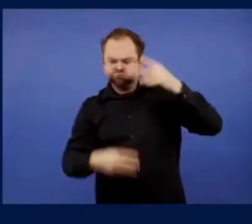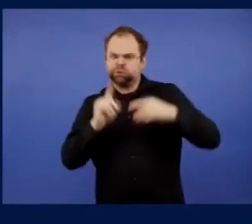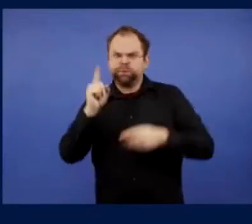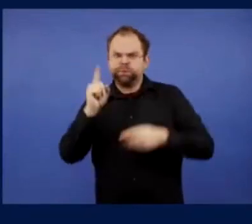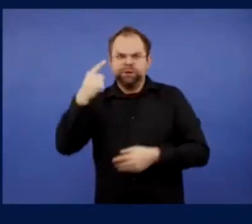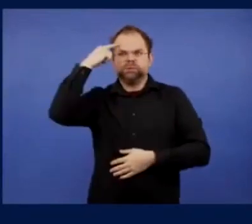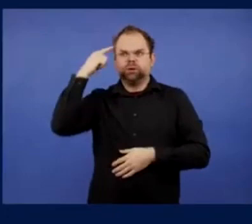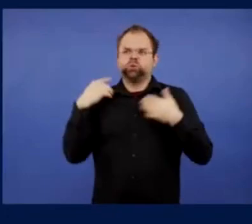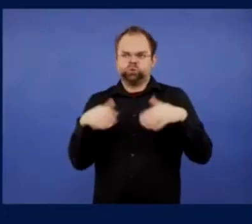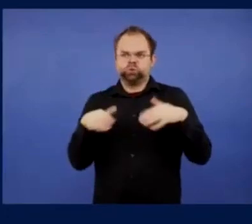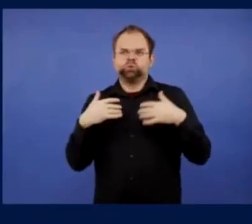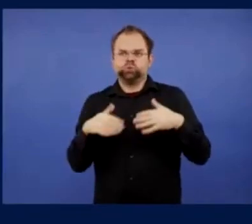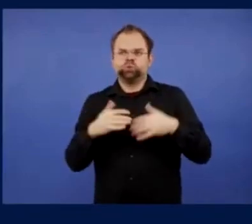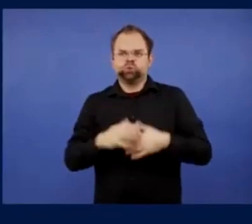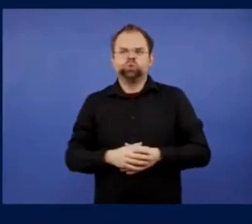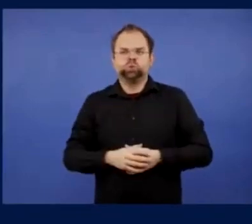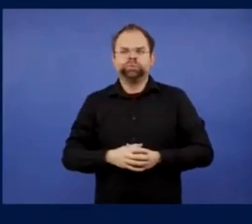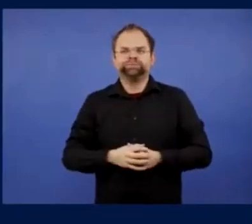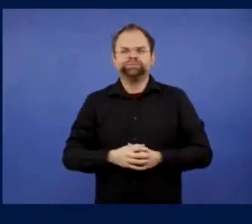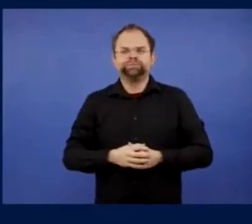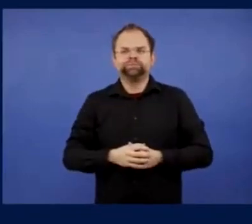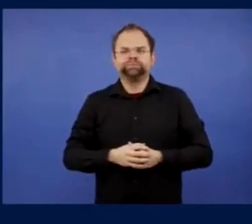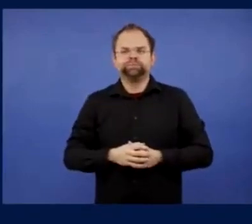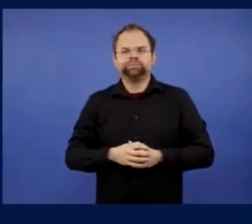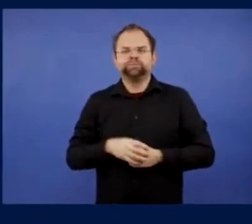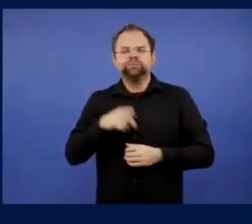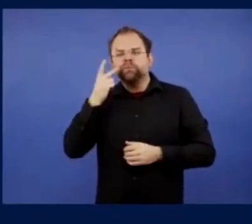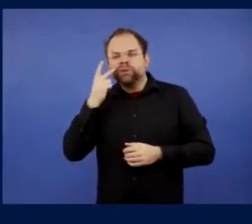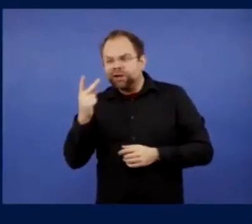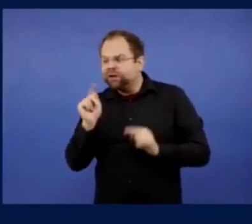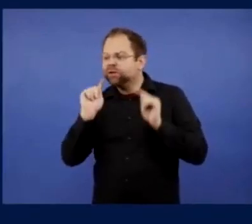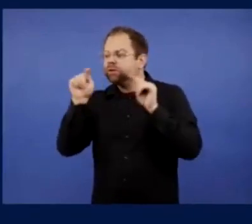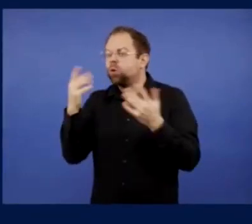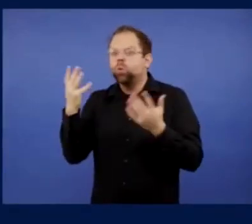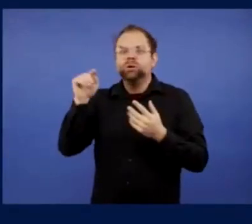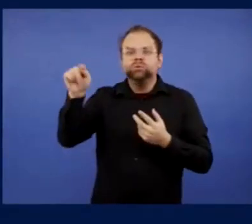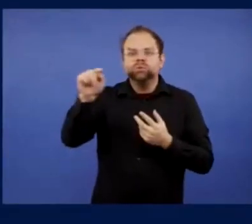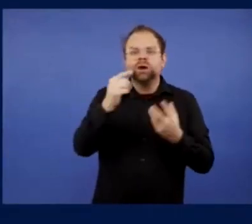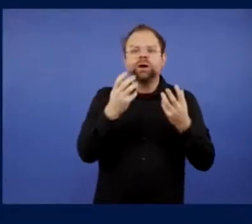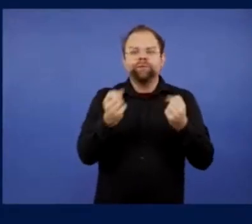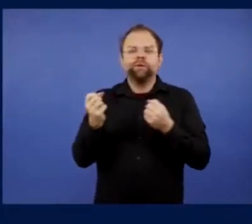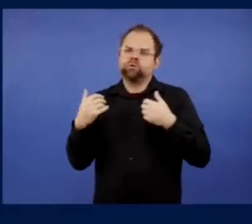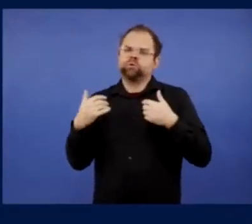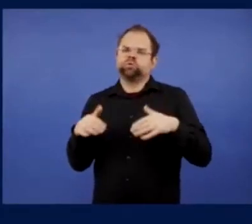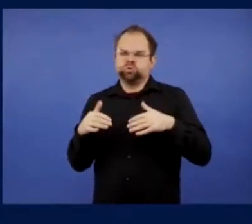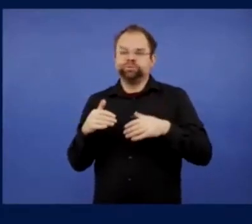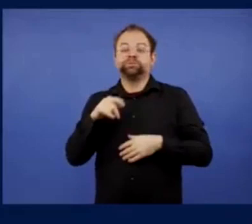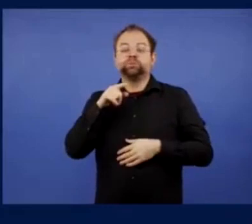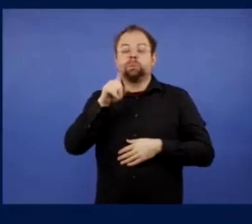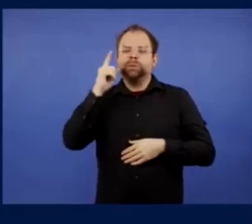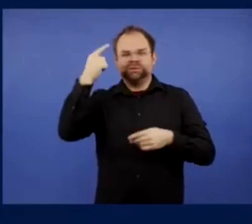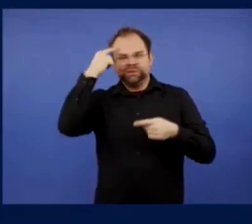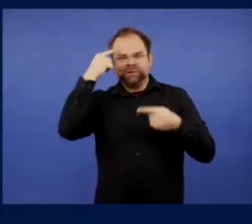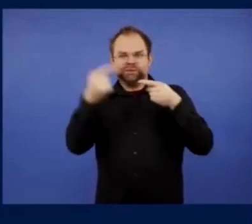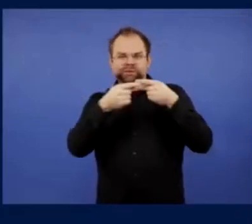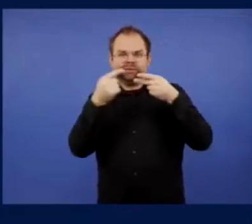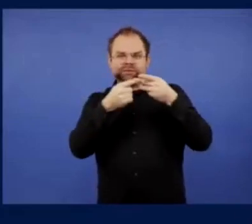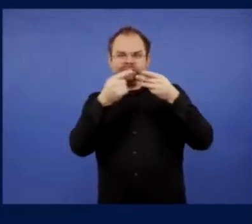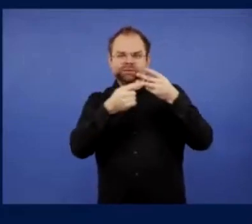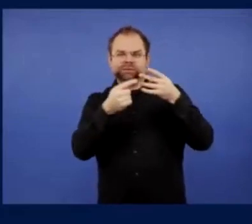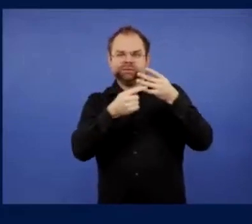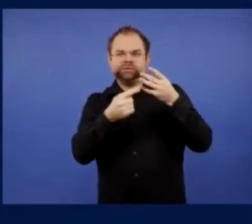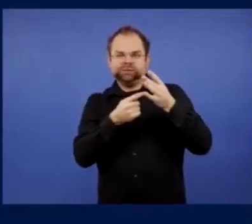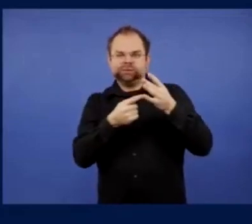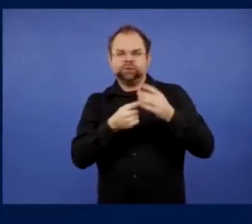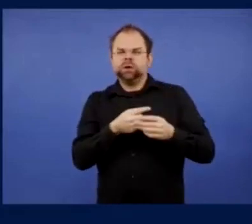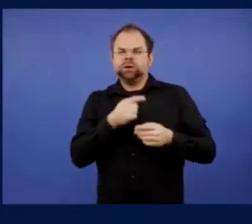have had issues in the past as a wheelchair user. Villa Real, I'm at the other side of the stadium where my two daughters are in